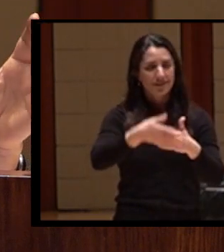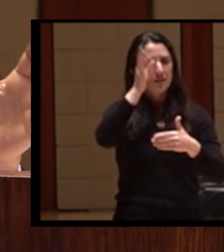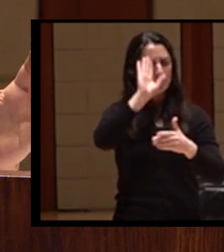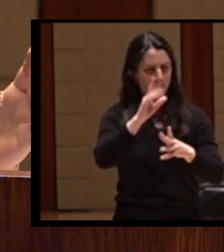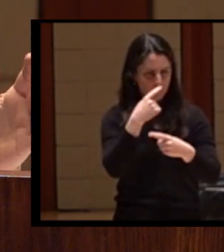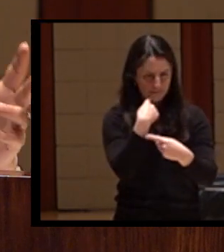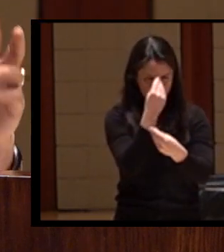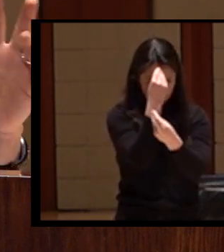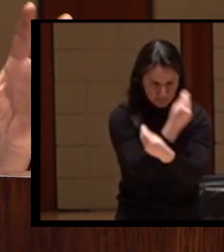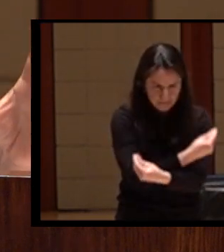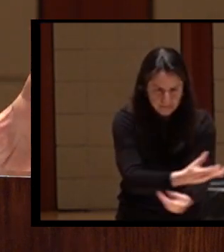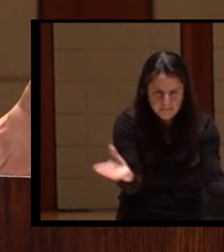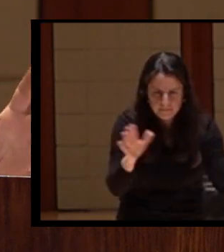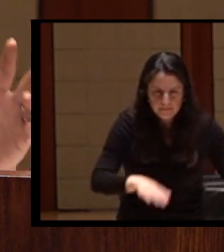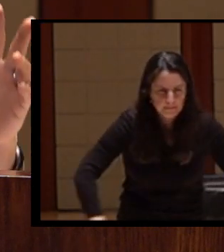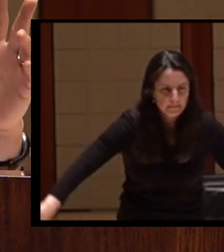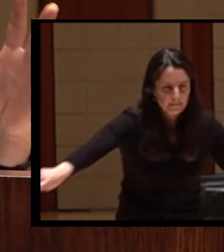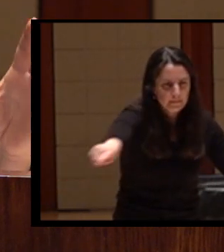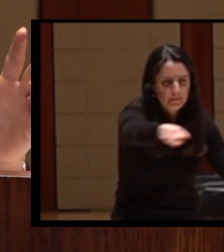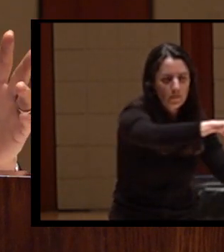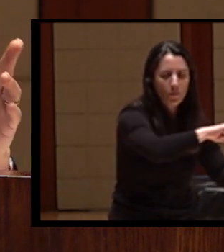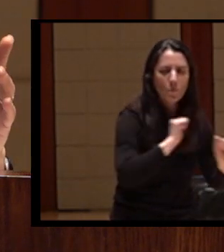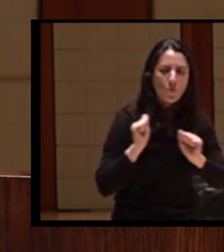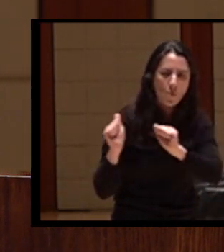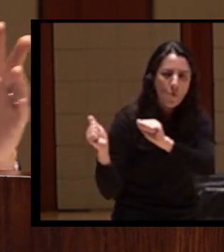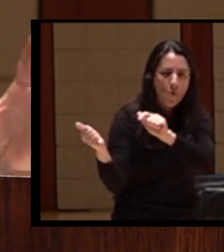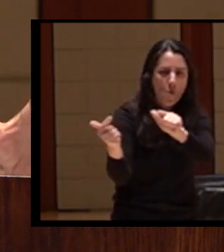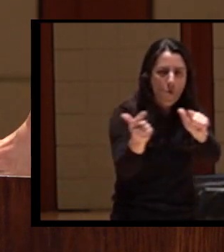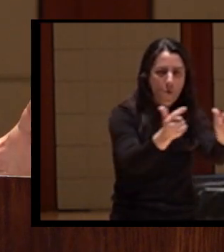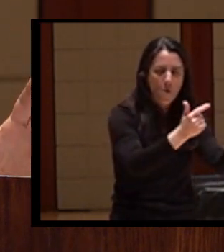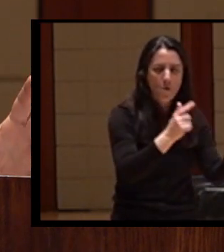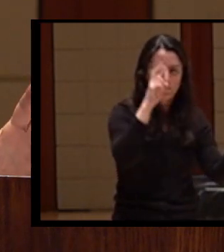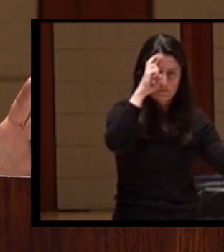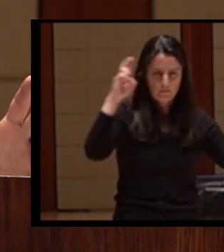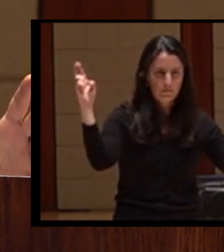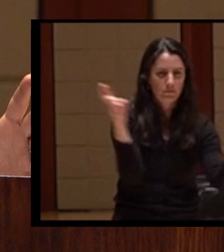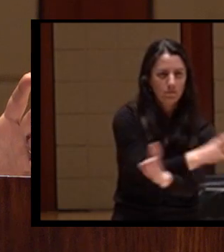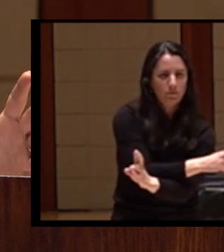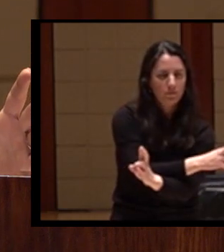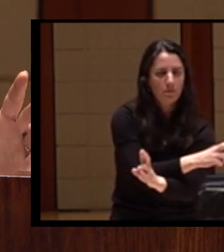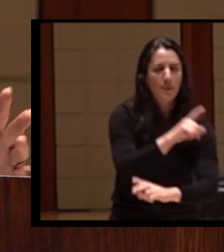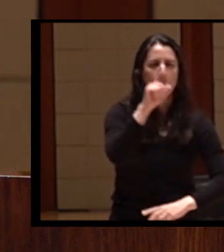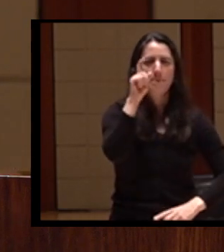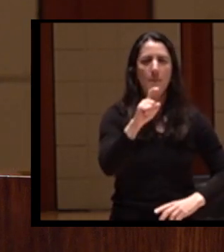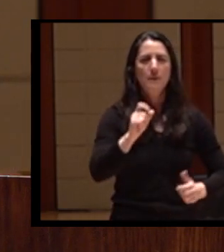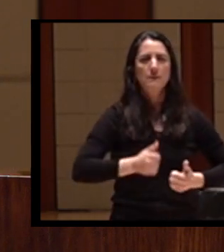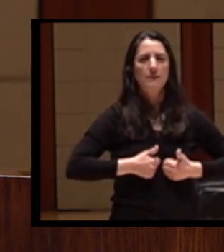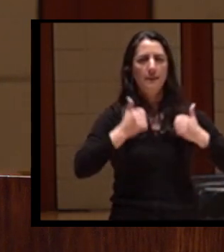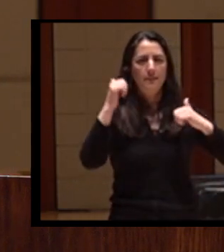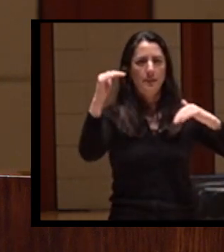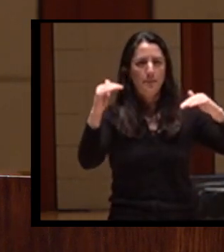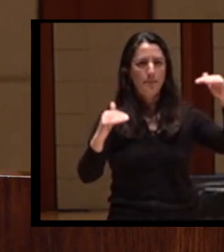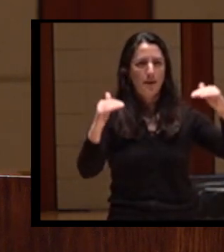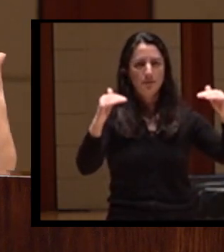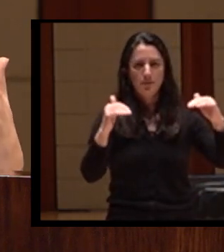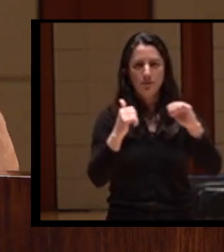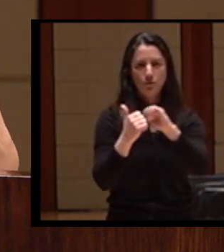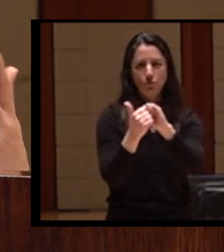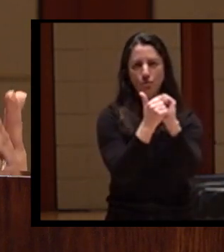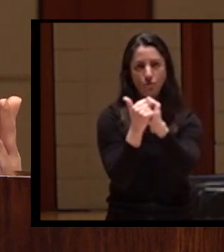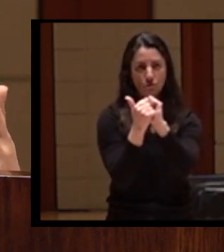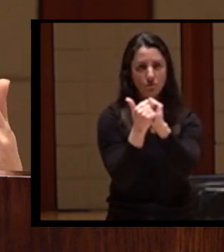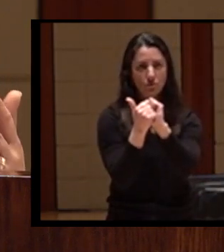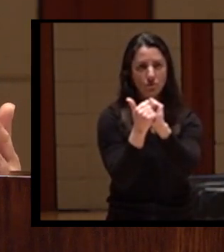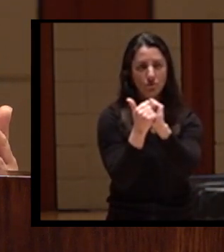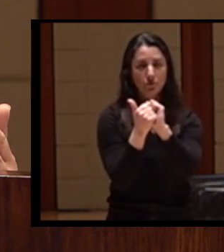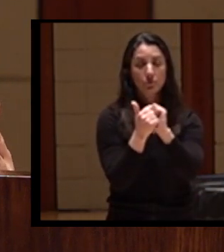Each creature had its own role and place to make creation work. Creator told the people that they would never